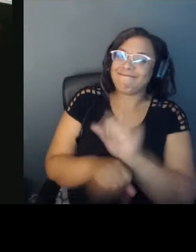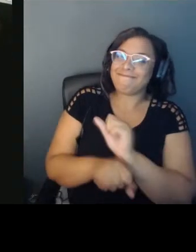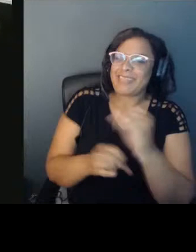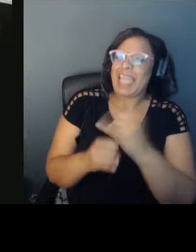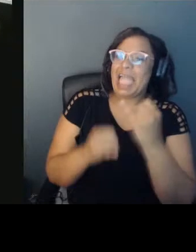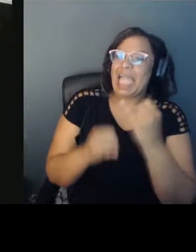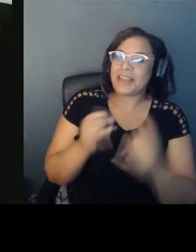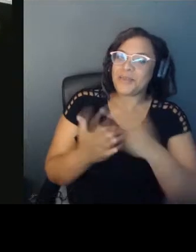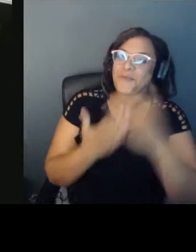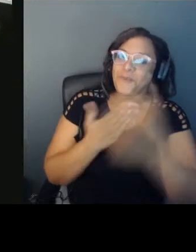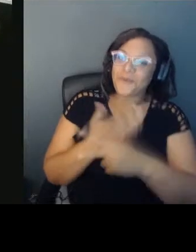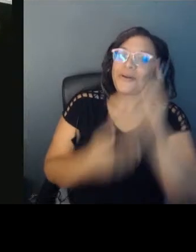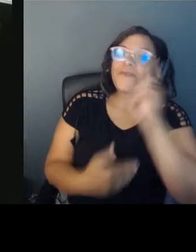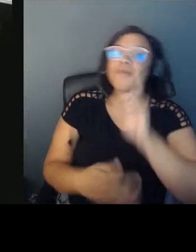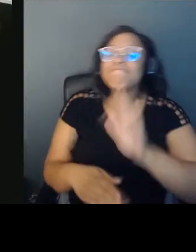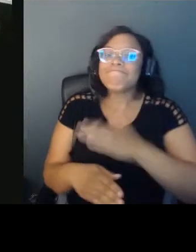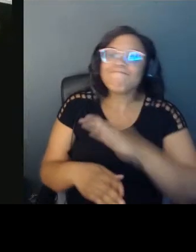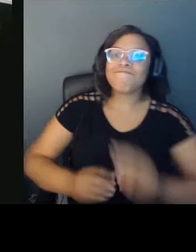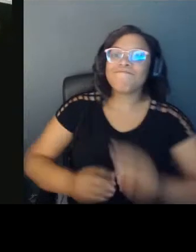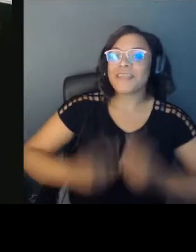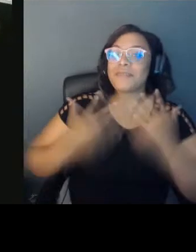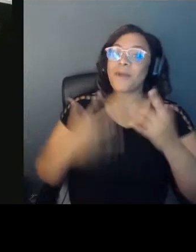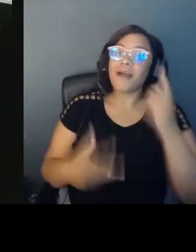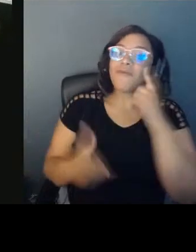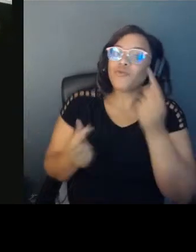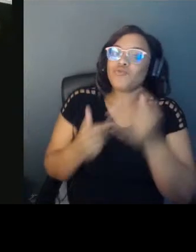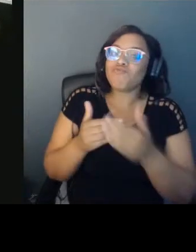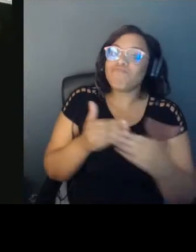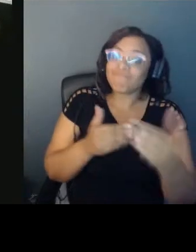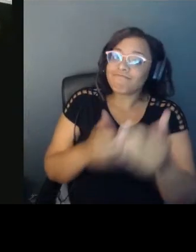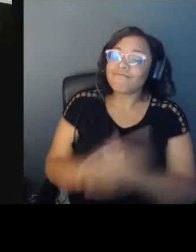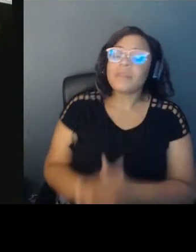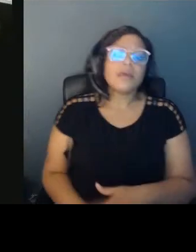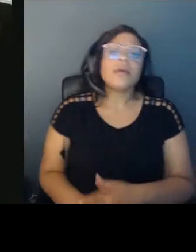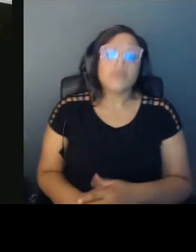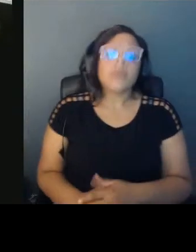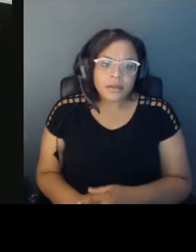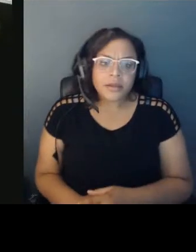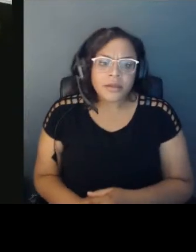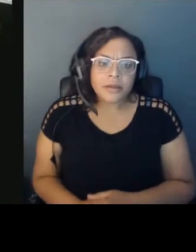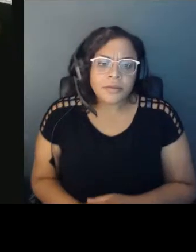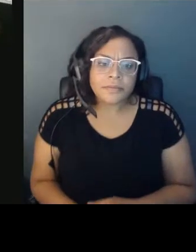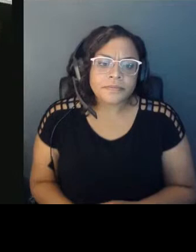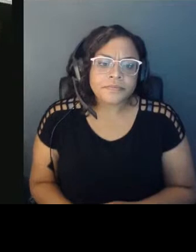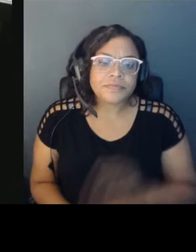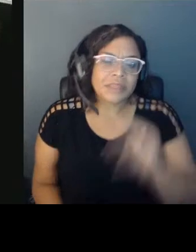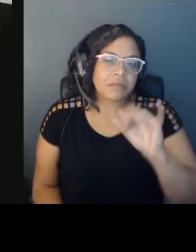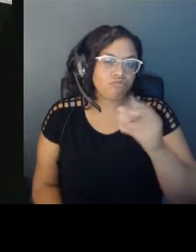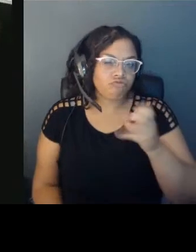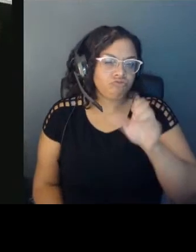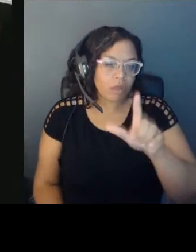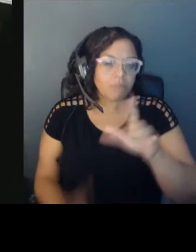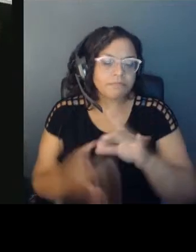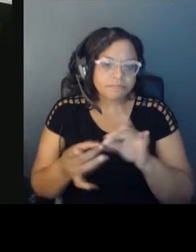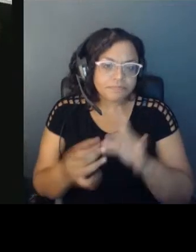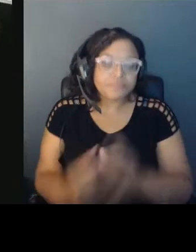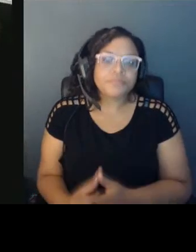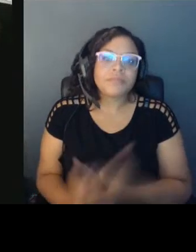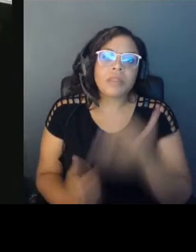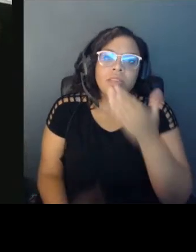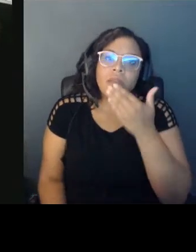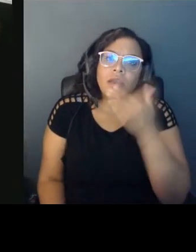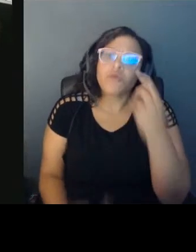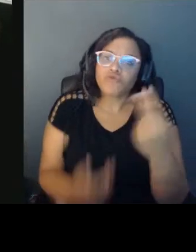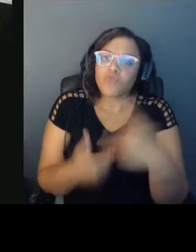inspiration for those days ahead. Thank you all so much for being here. And I want to remind again, all of you joining us that